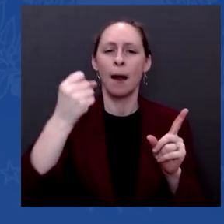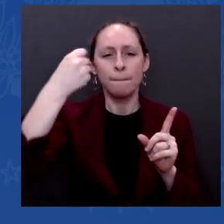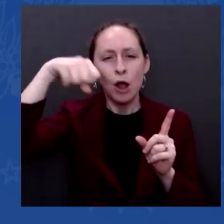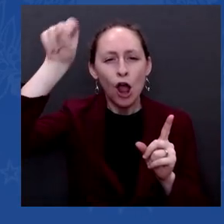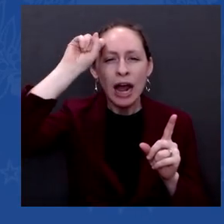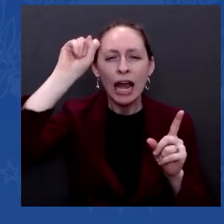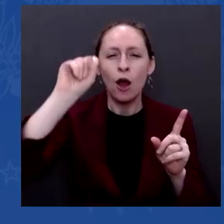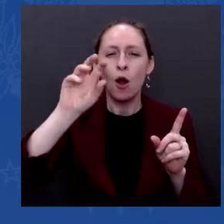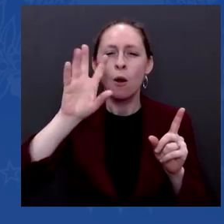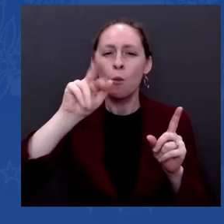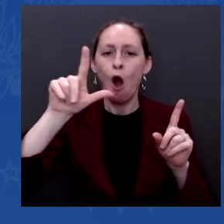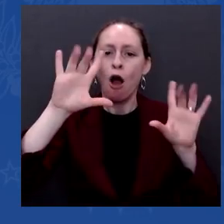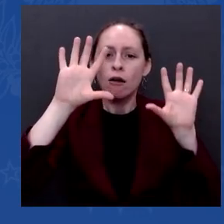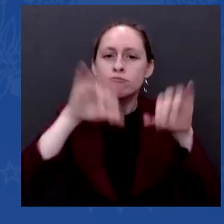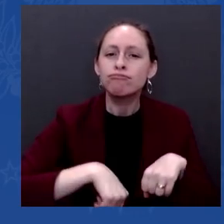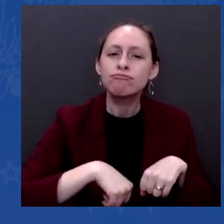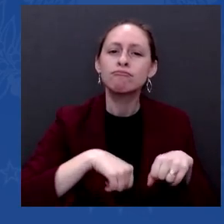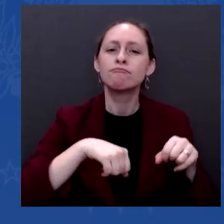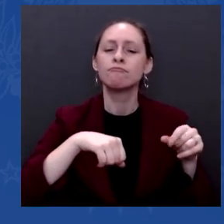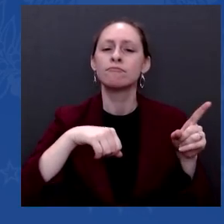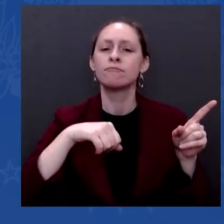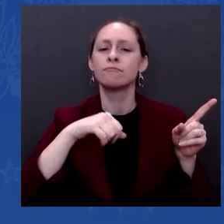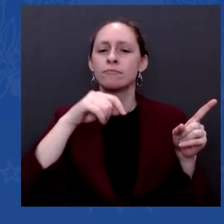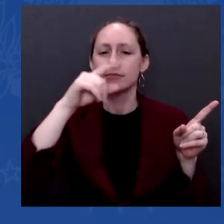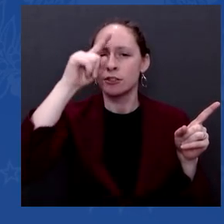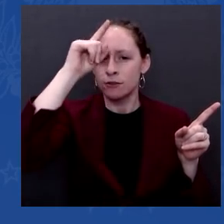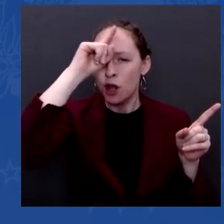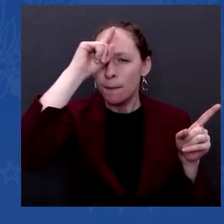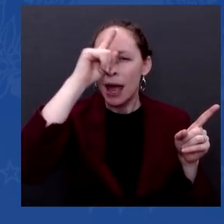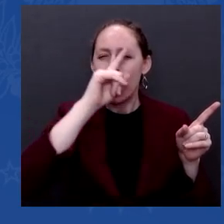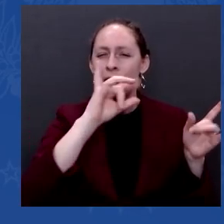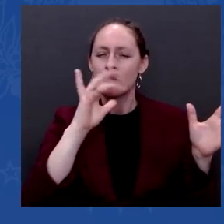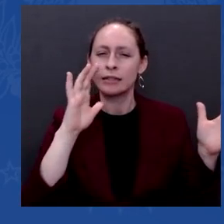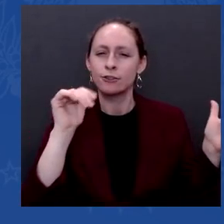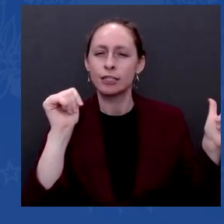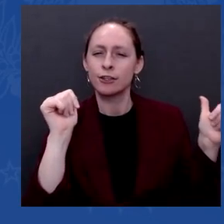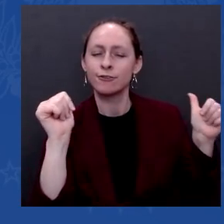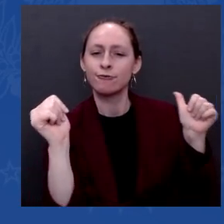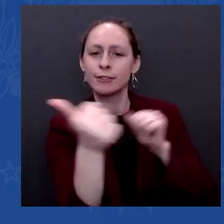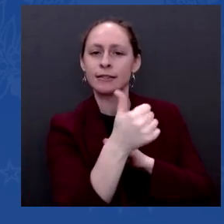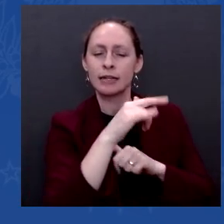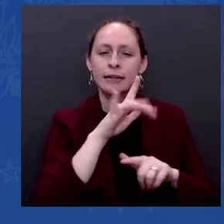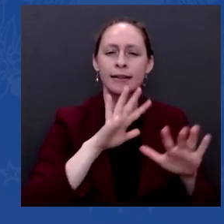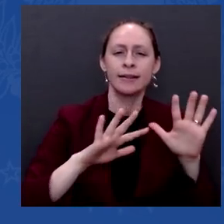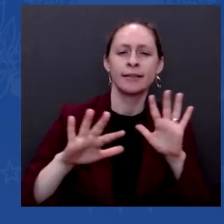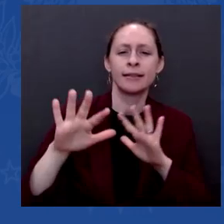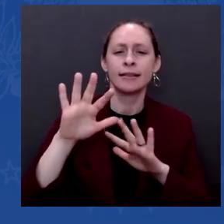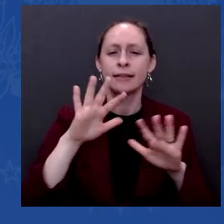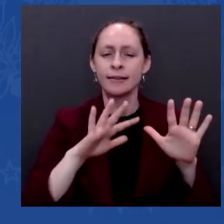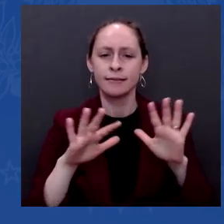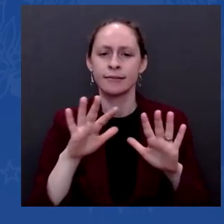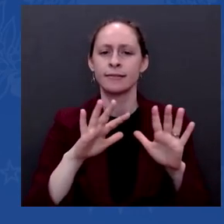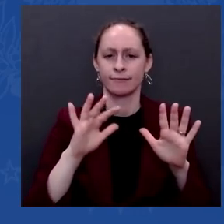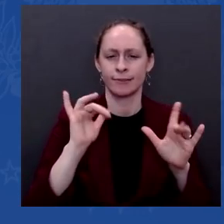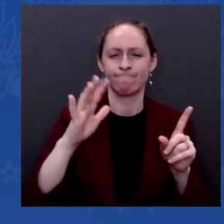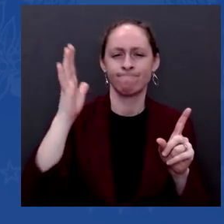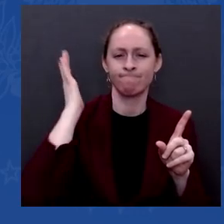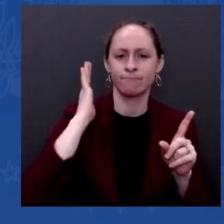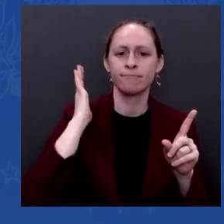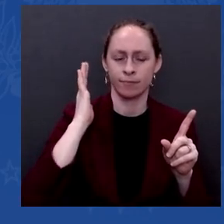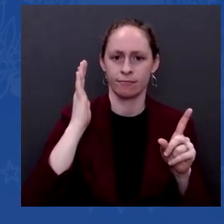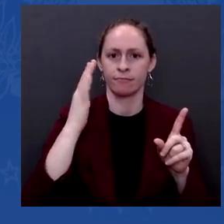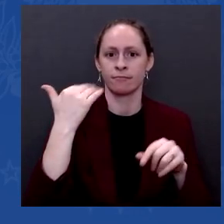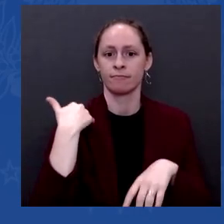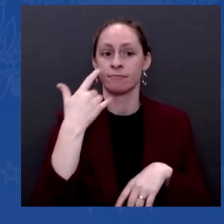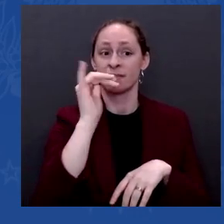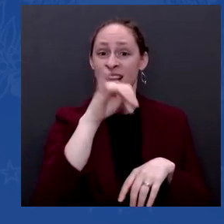He has eight time zones, burning tundra that will not freeze again naturally, a situation where he